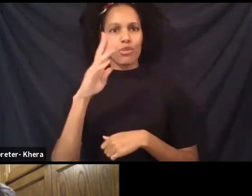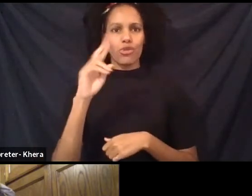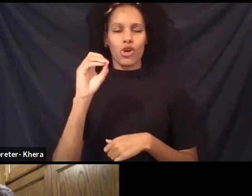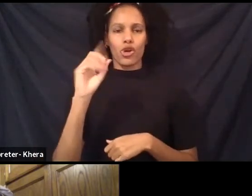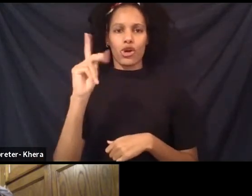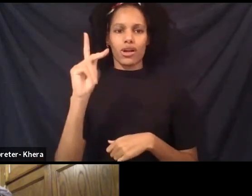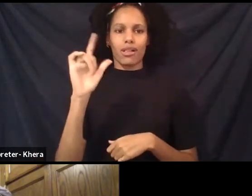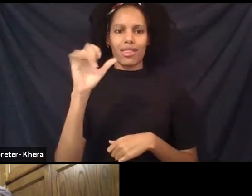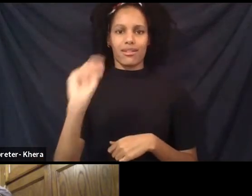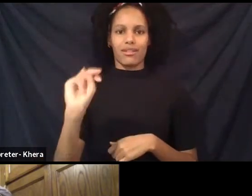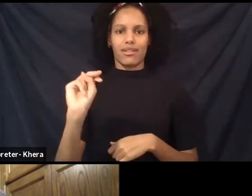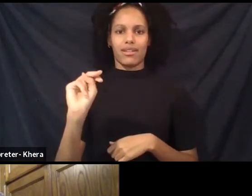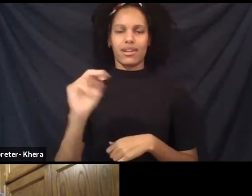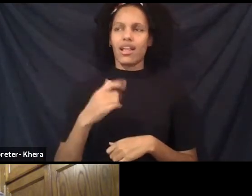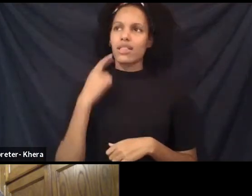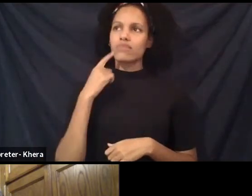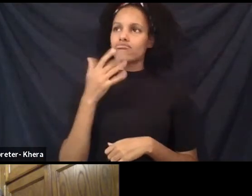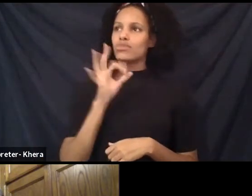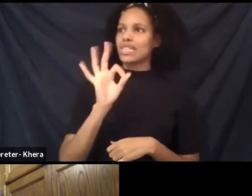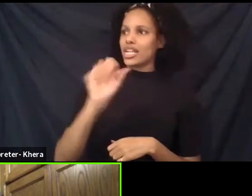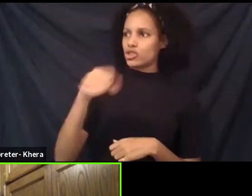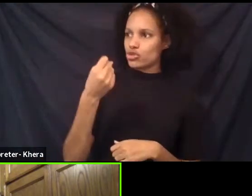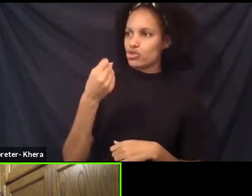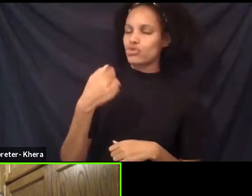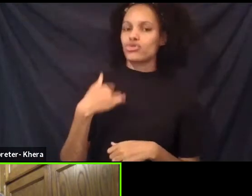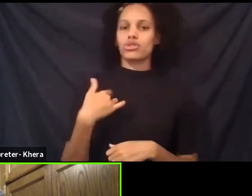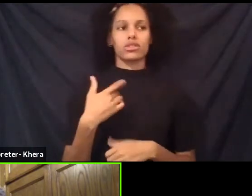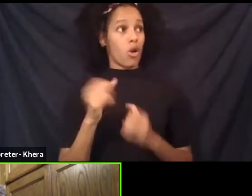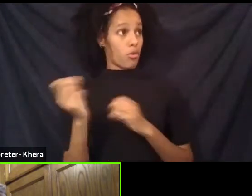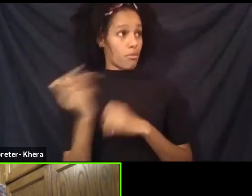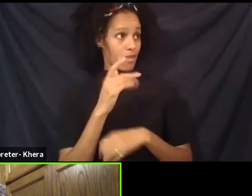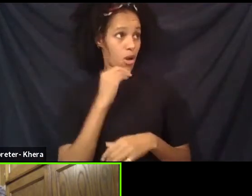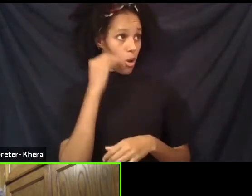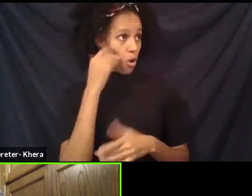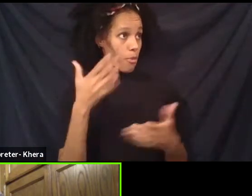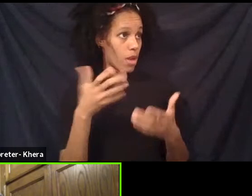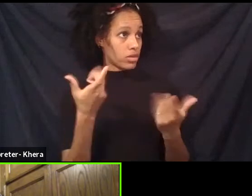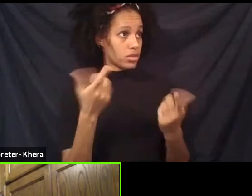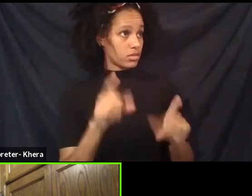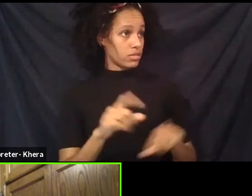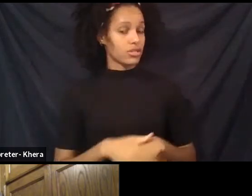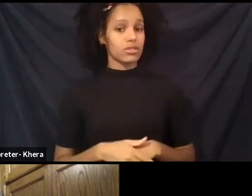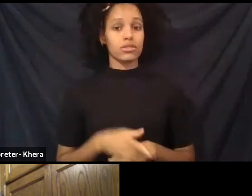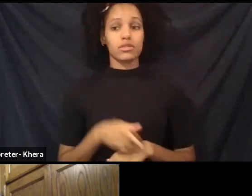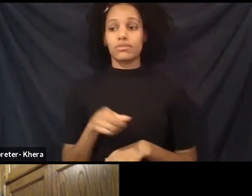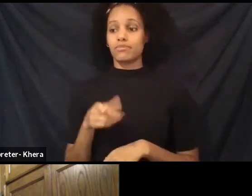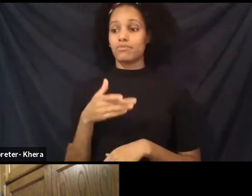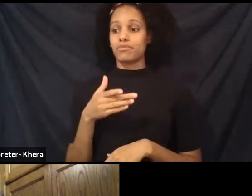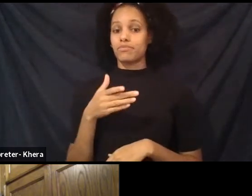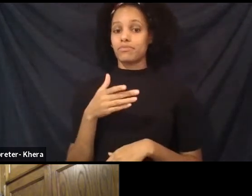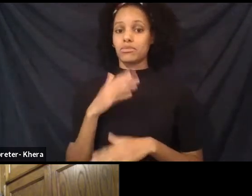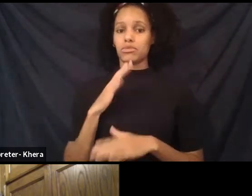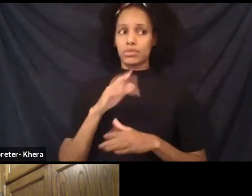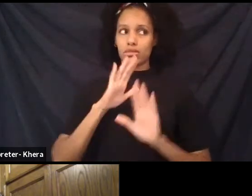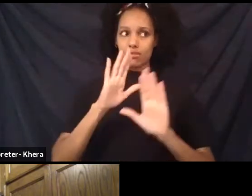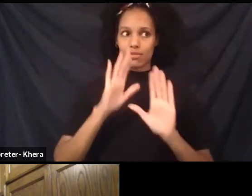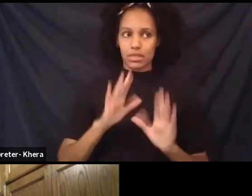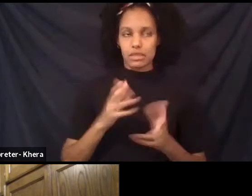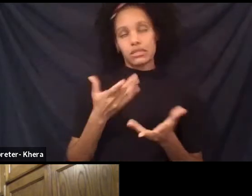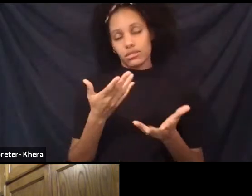Nine years. And so going back home, how has that been? It's been one hell of a transition.